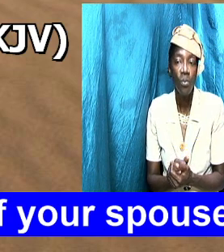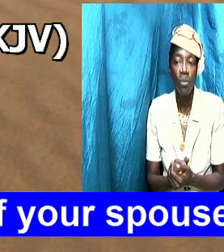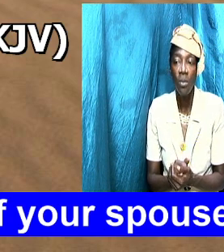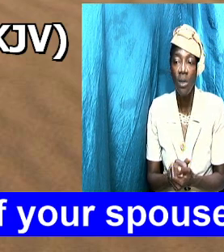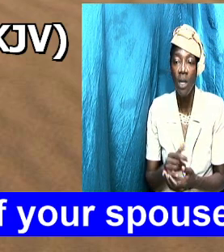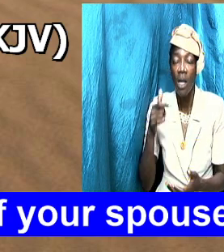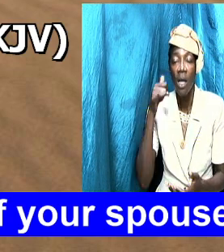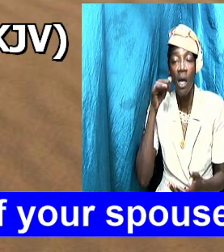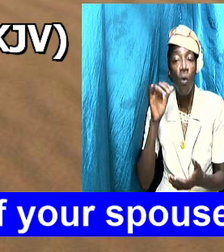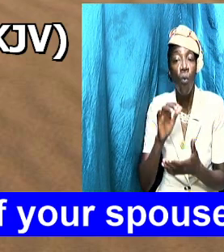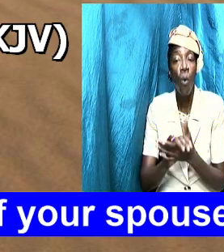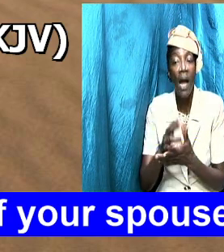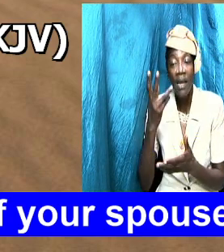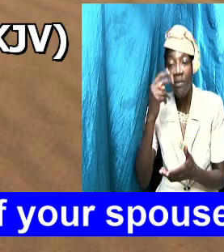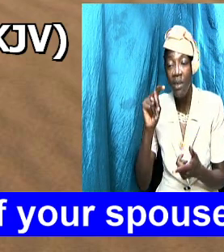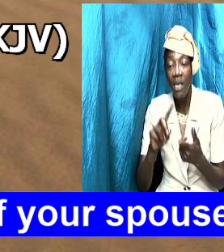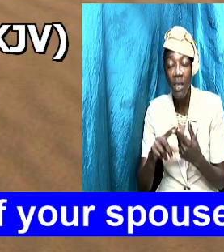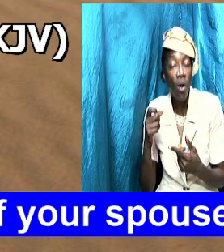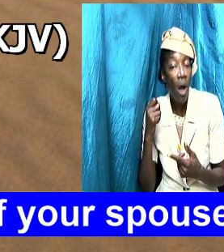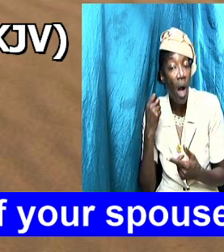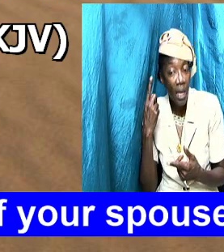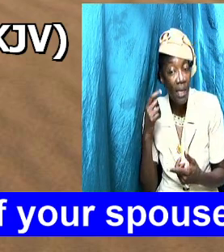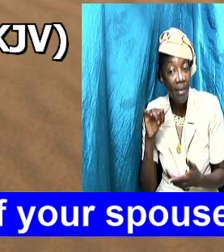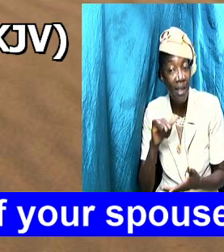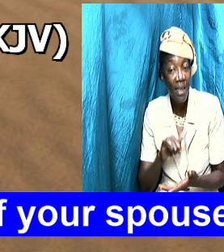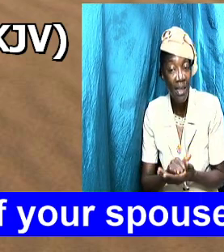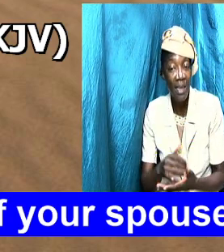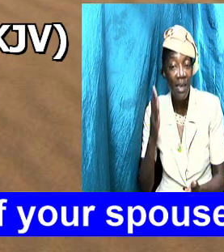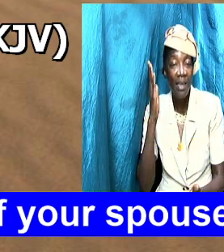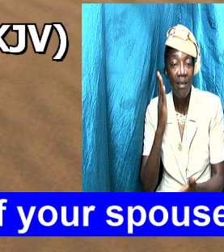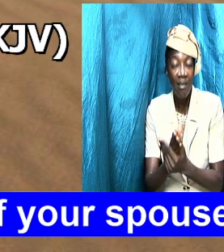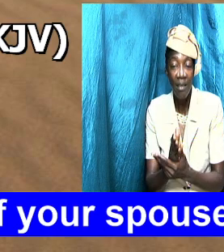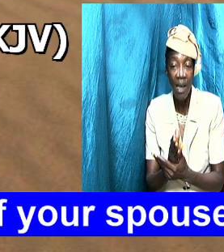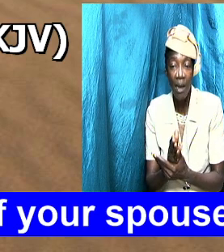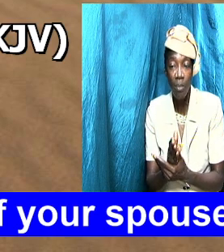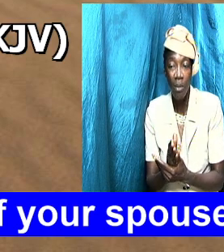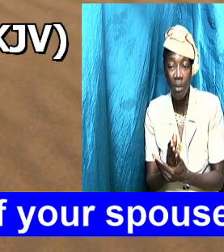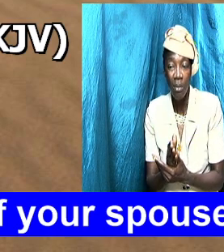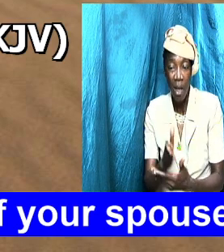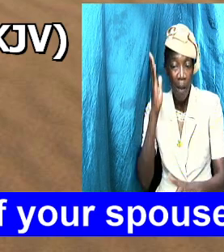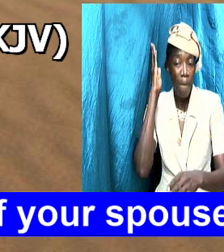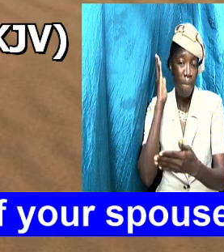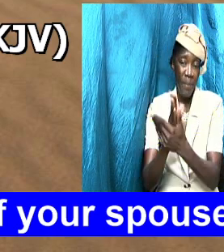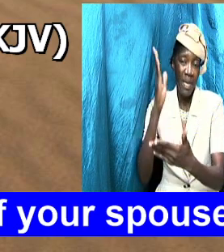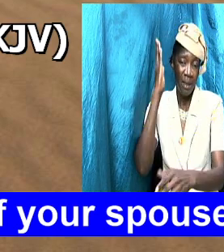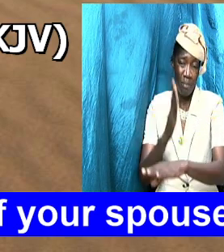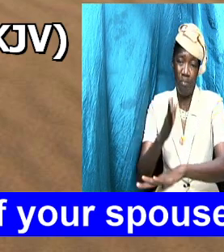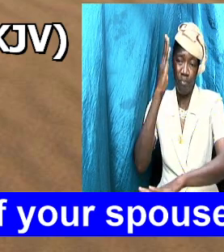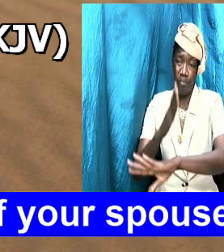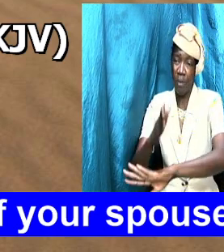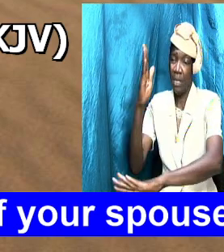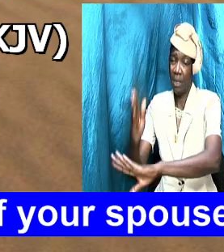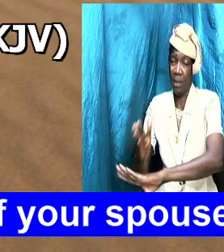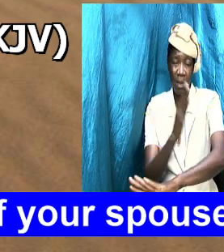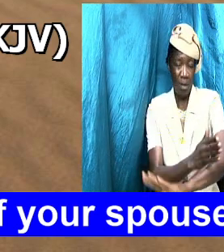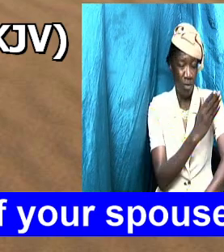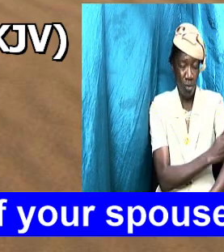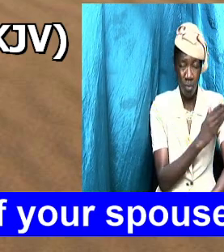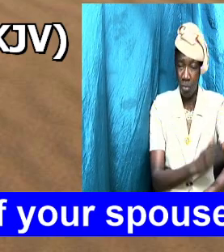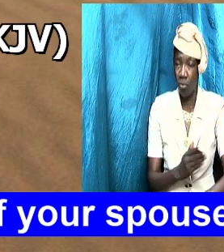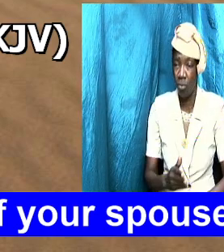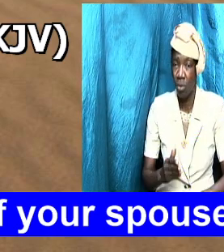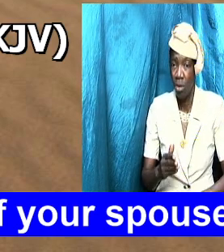wives need to understand that and stop chastising your husband that they are not